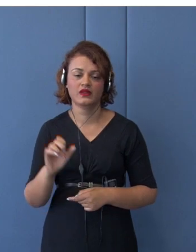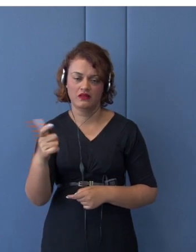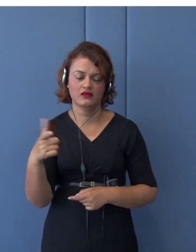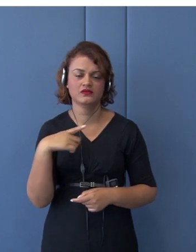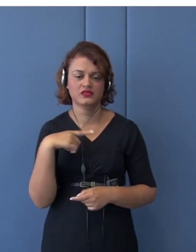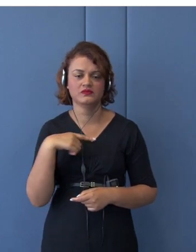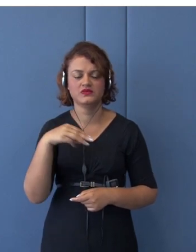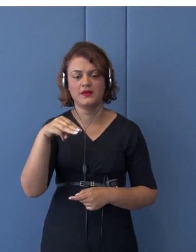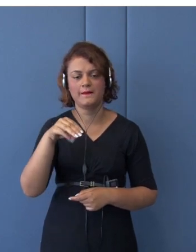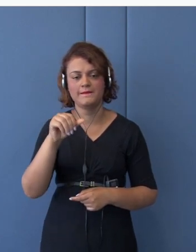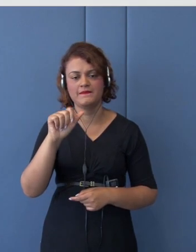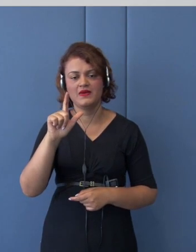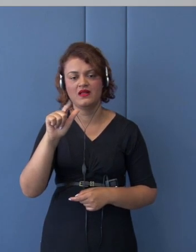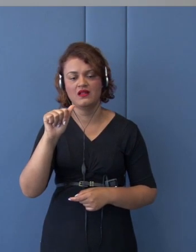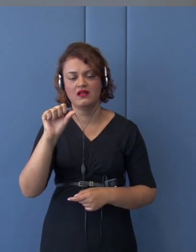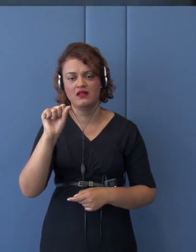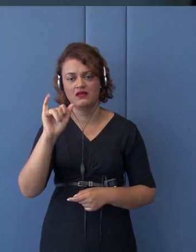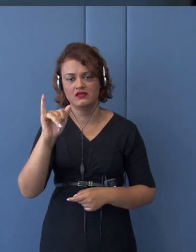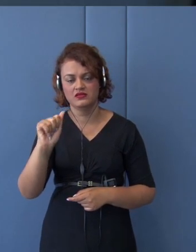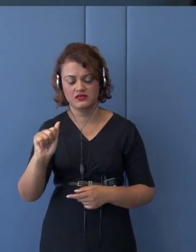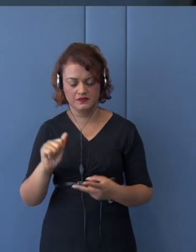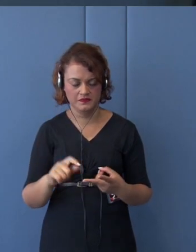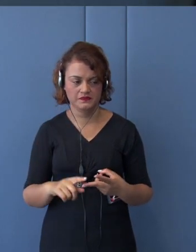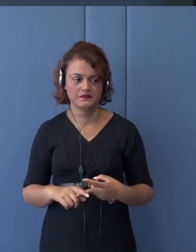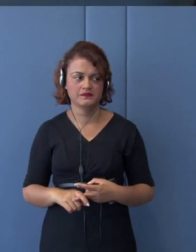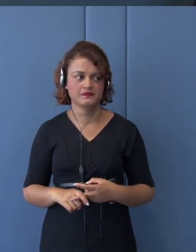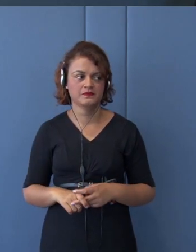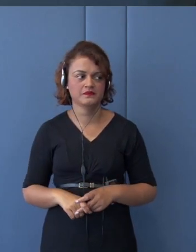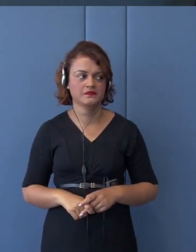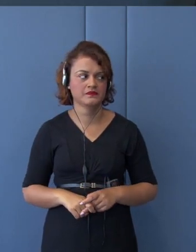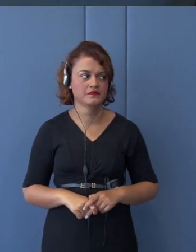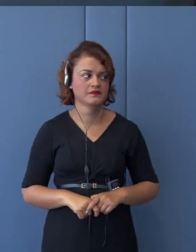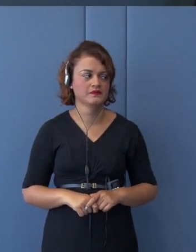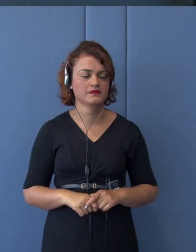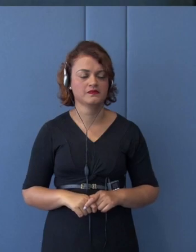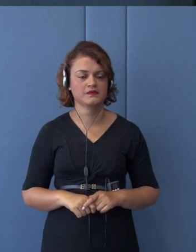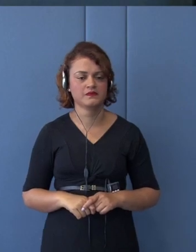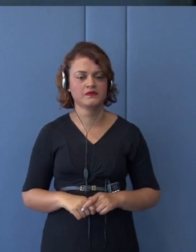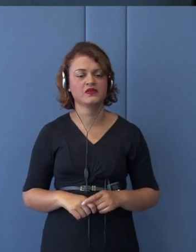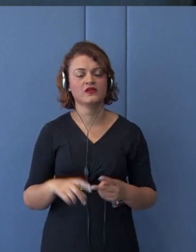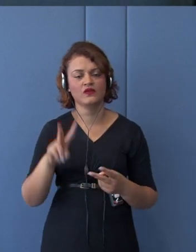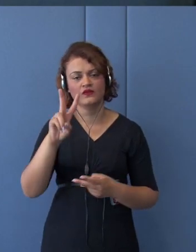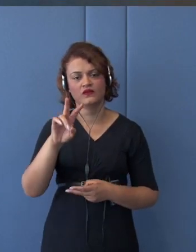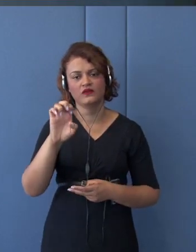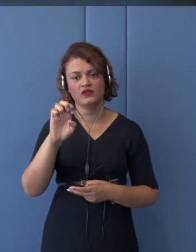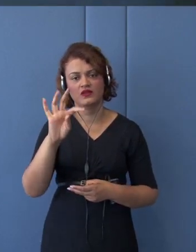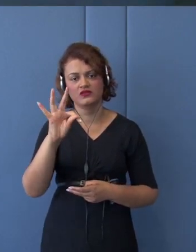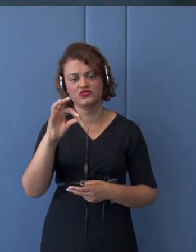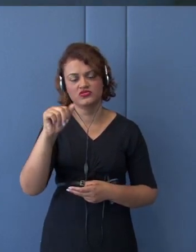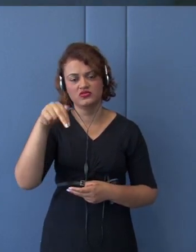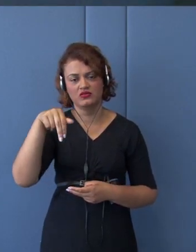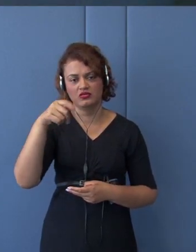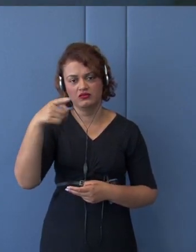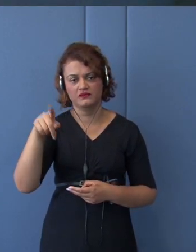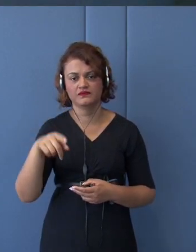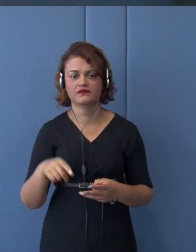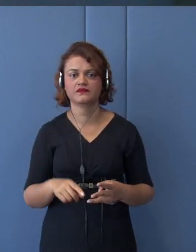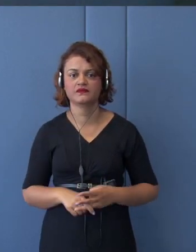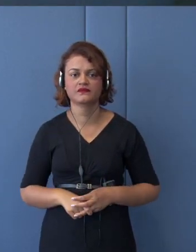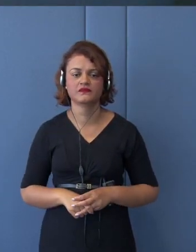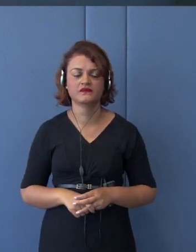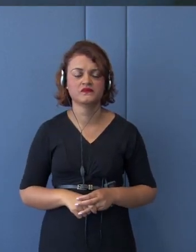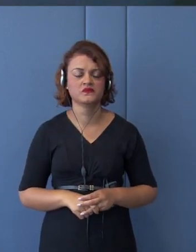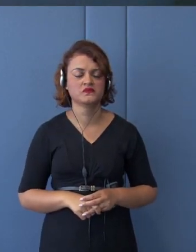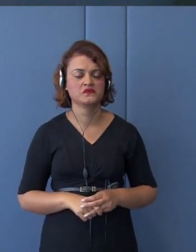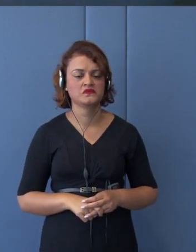Vietnam. And, Vietnam is a socialist country. And,